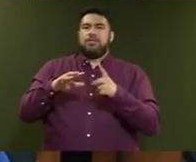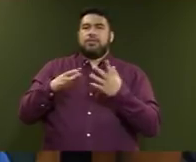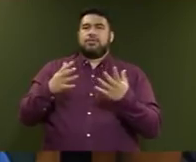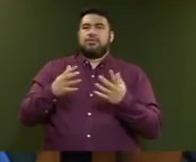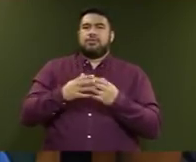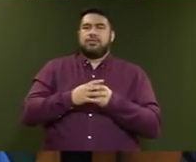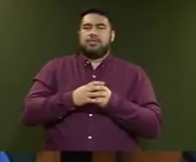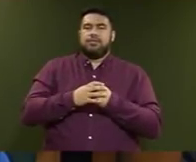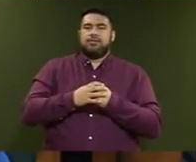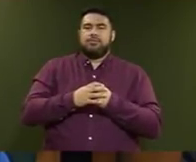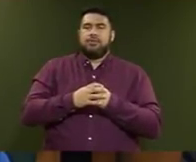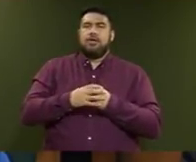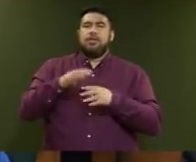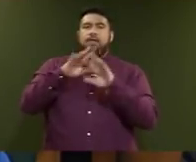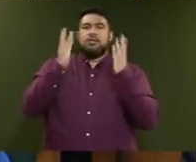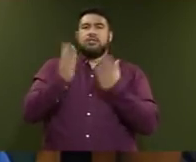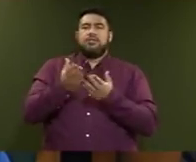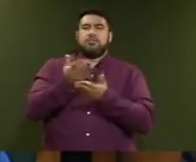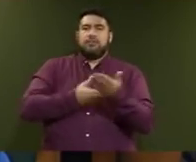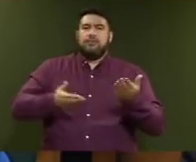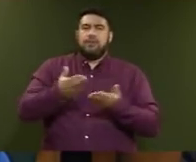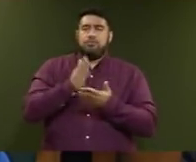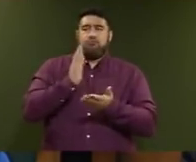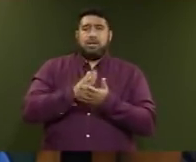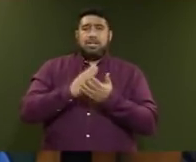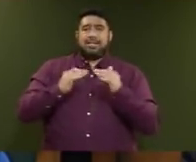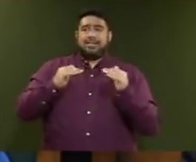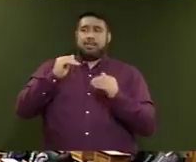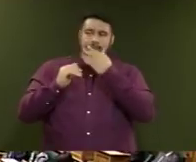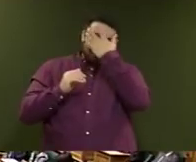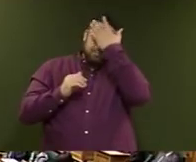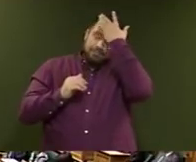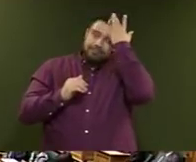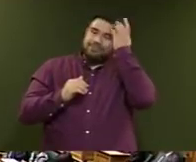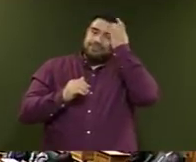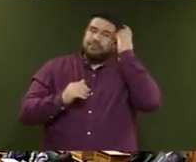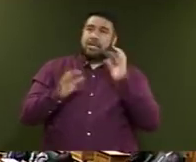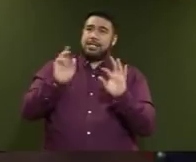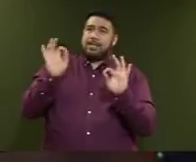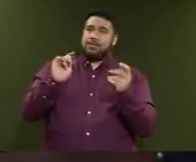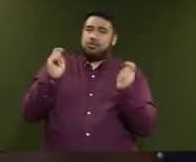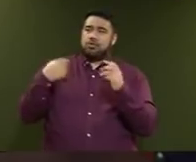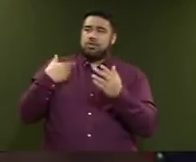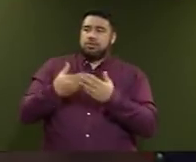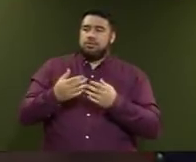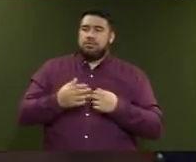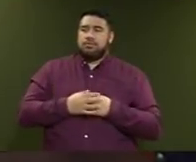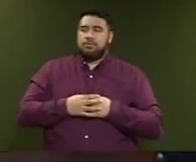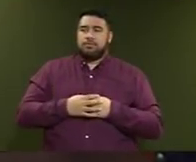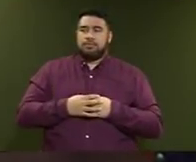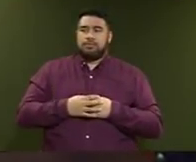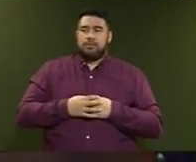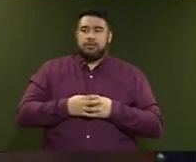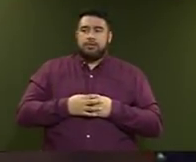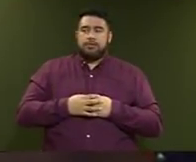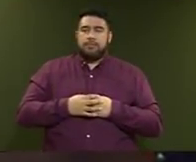the international environment remains broadly stable? Nothing's changed. Mr Speaker, if the member is reading the